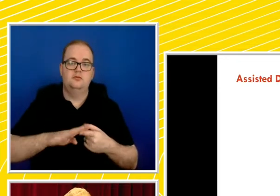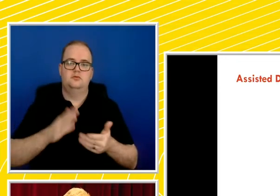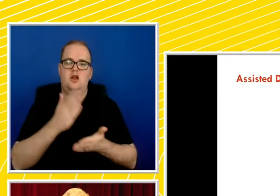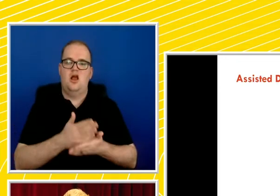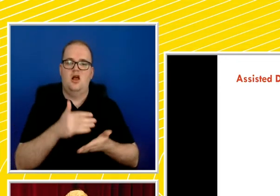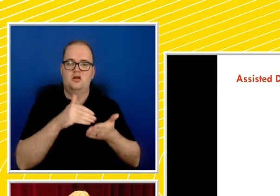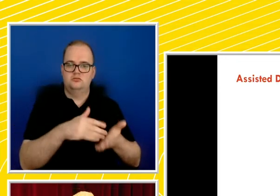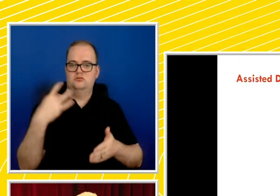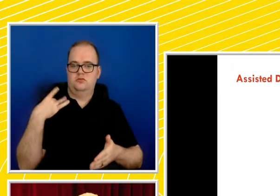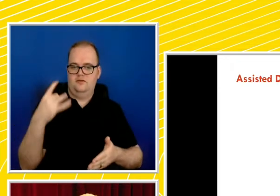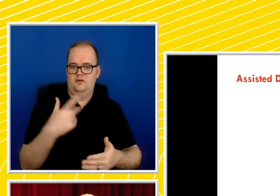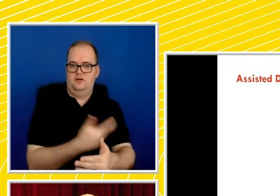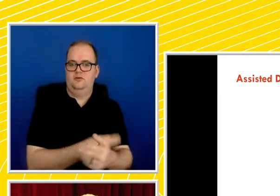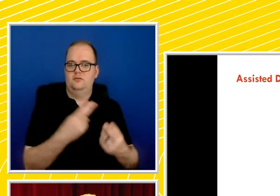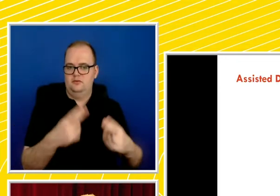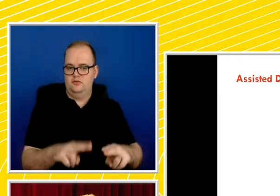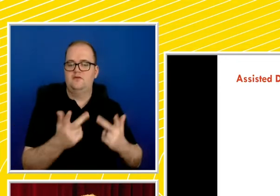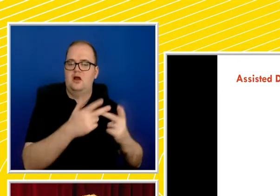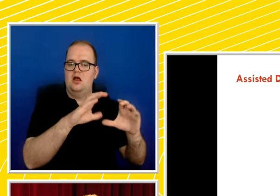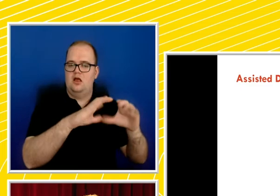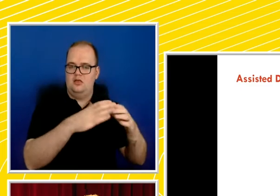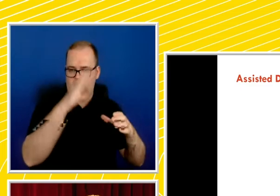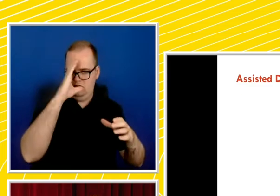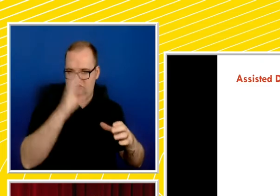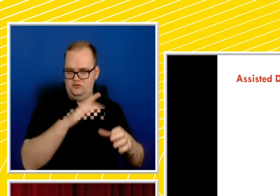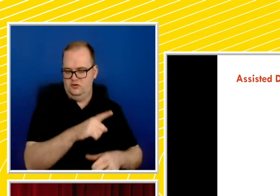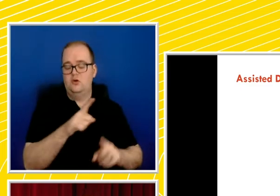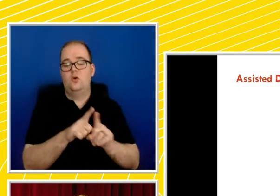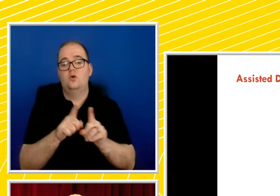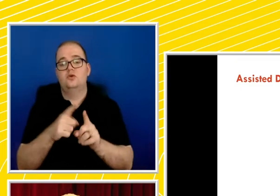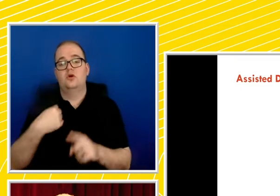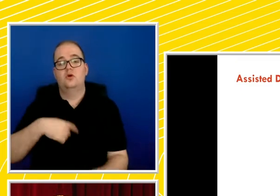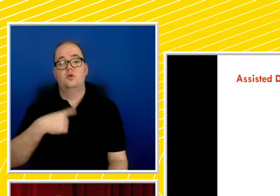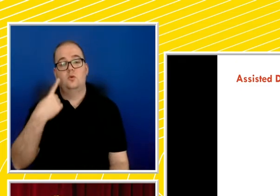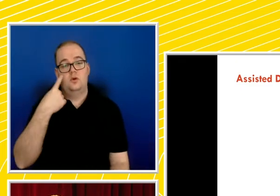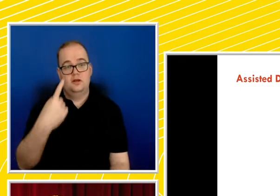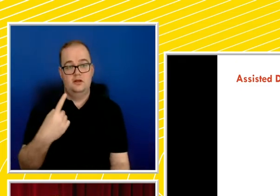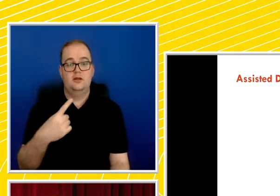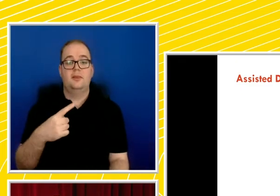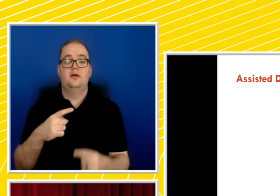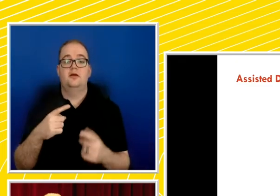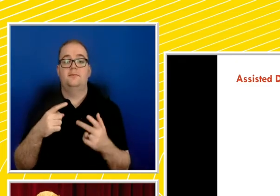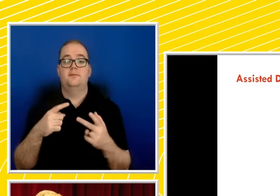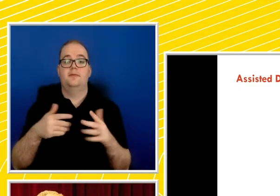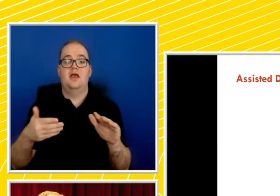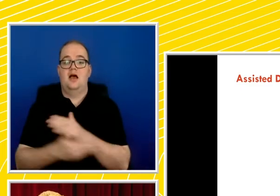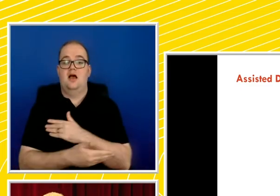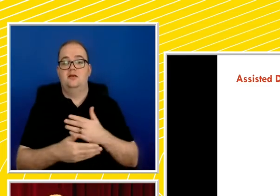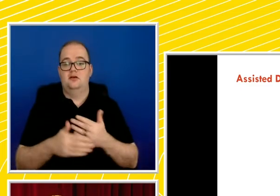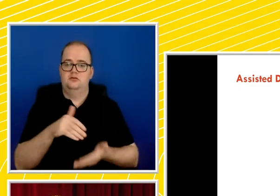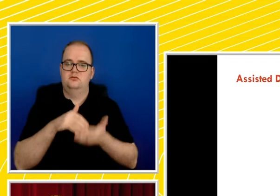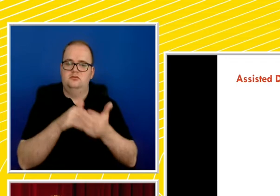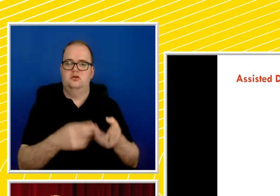countries, which is a different category of intervention. We also see categorised under assisted dying passive voluntary